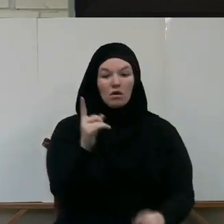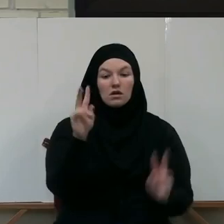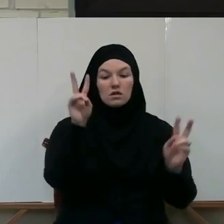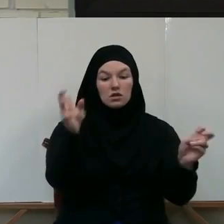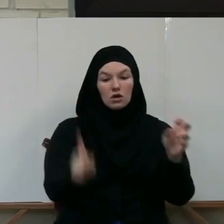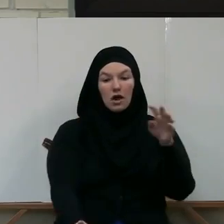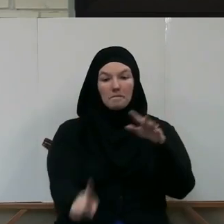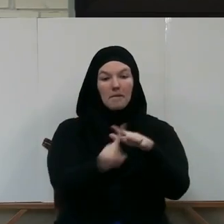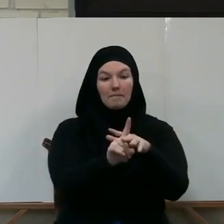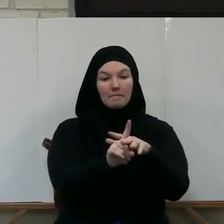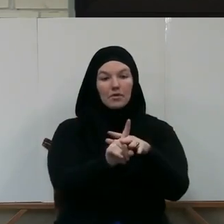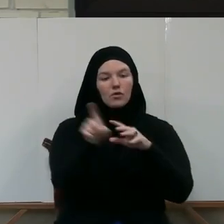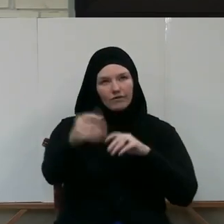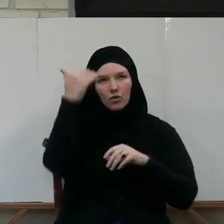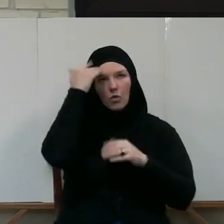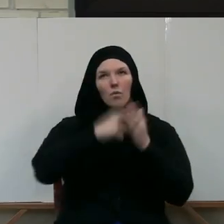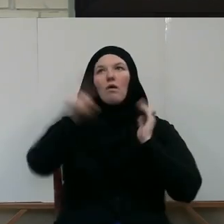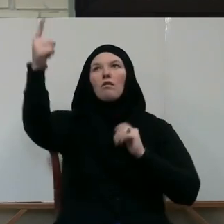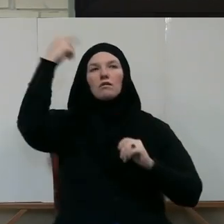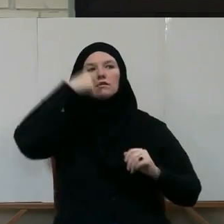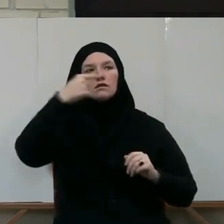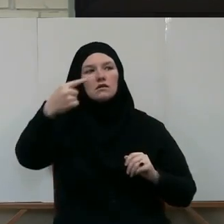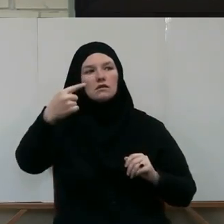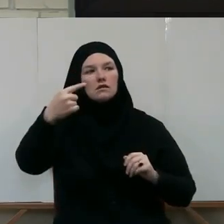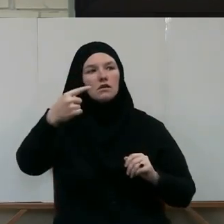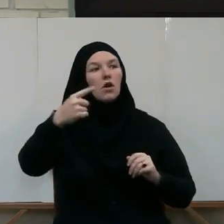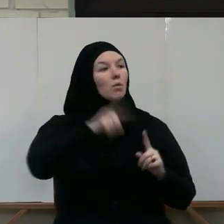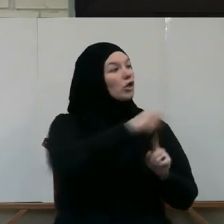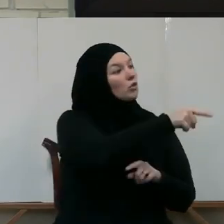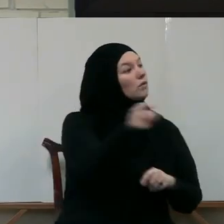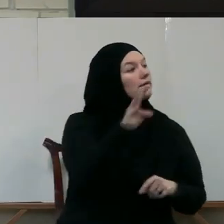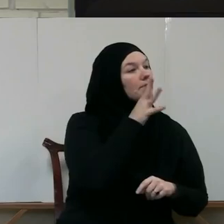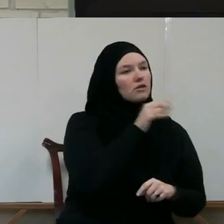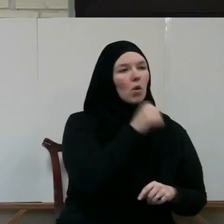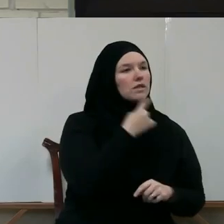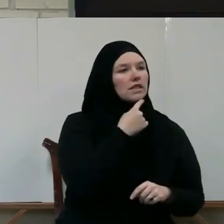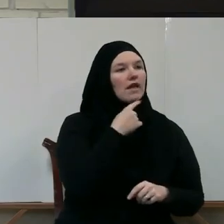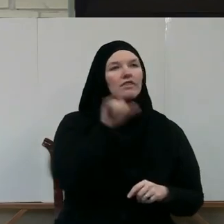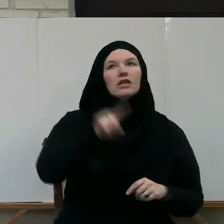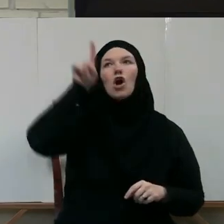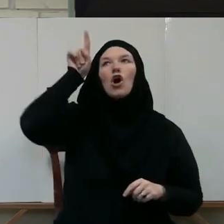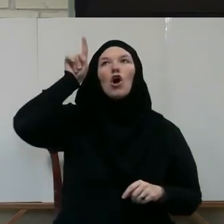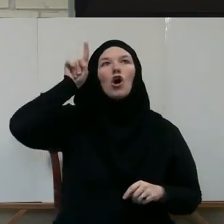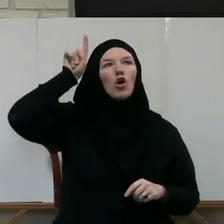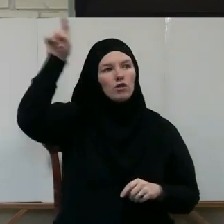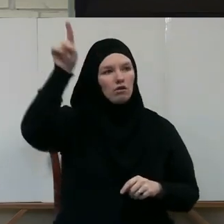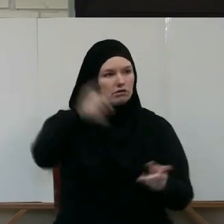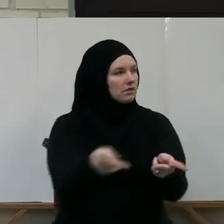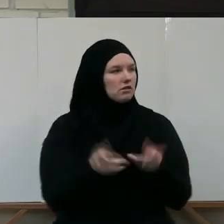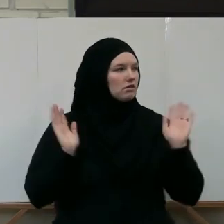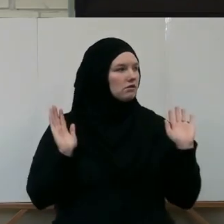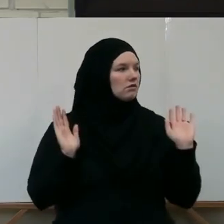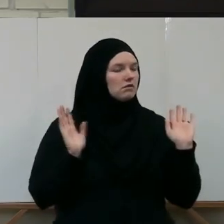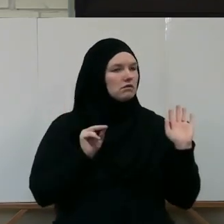But when you speak don't say that is a position of Allah. Because it is your connection between